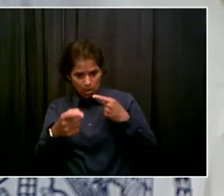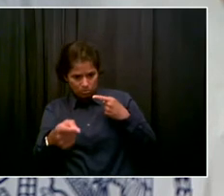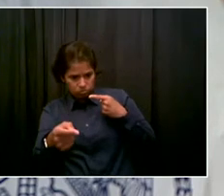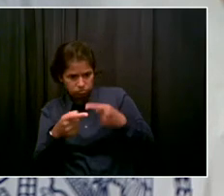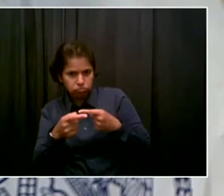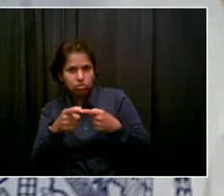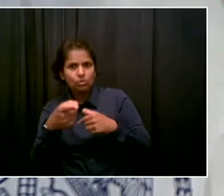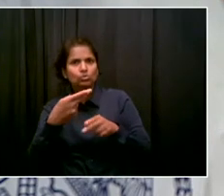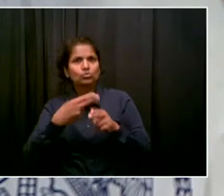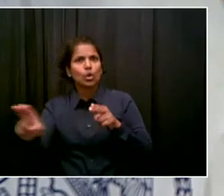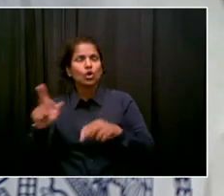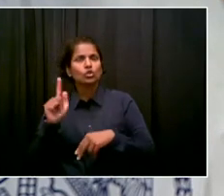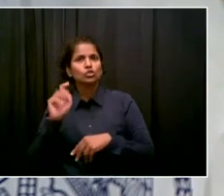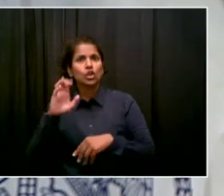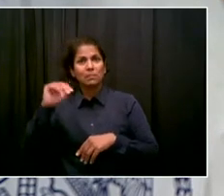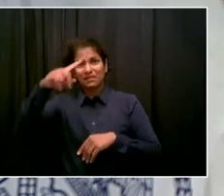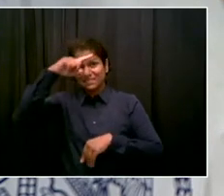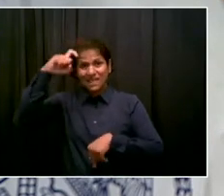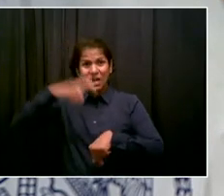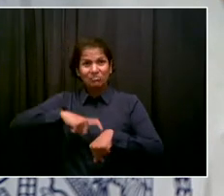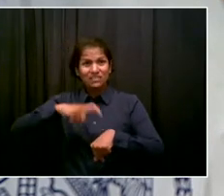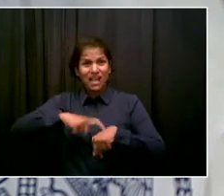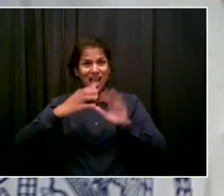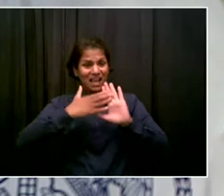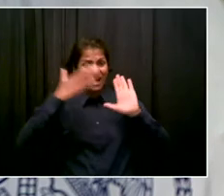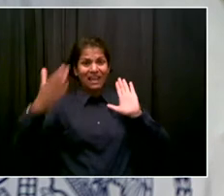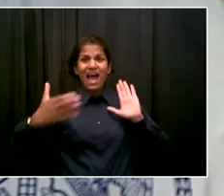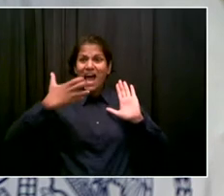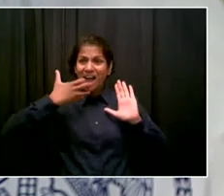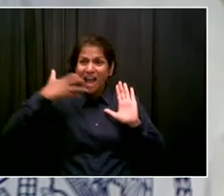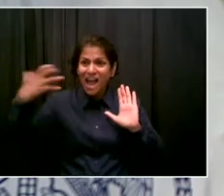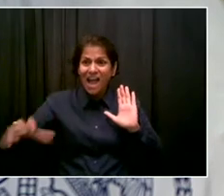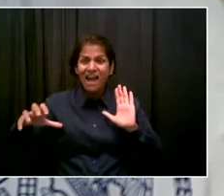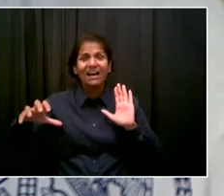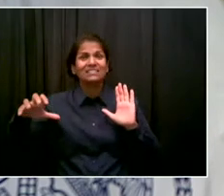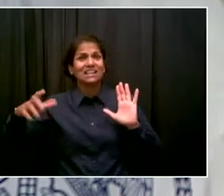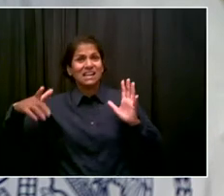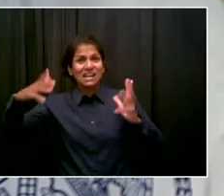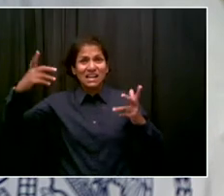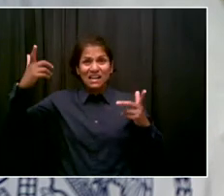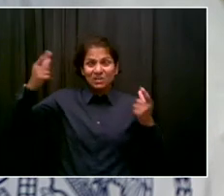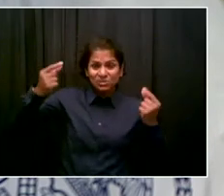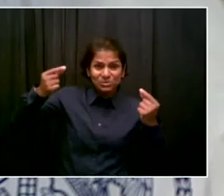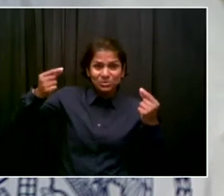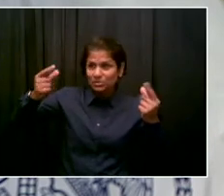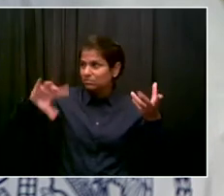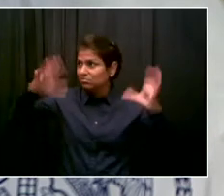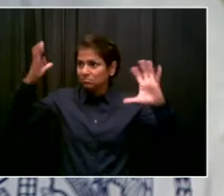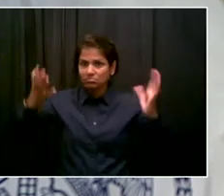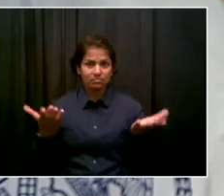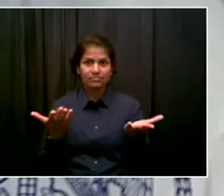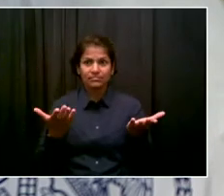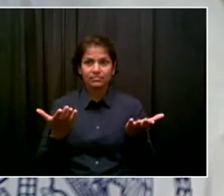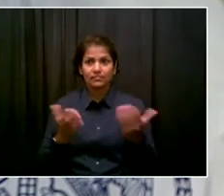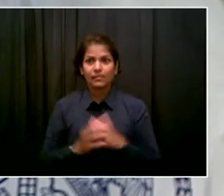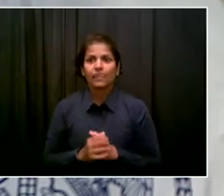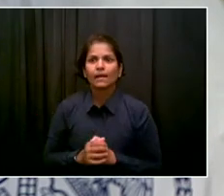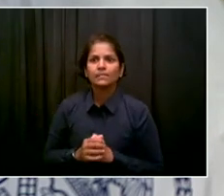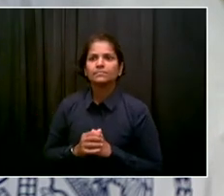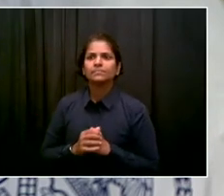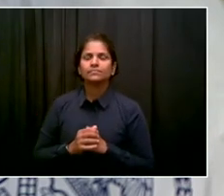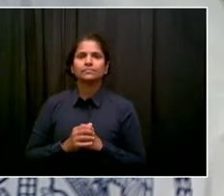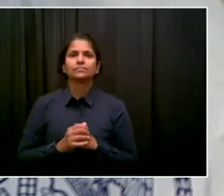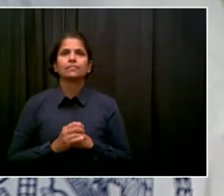violent summer? MARLA, it's a combination, and it has to all be done at once. NYPD is getting